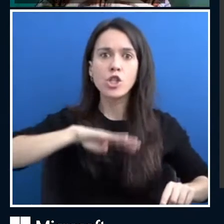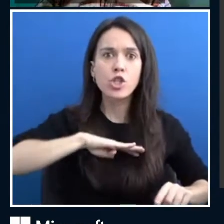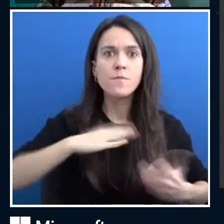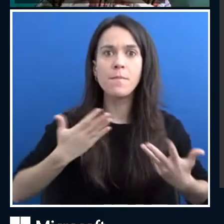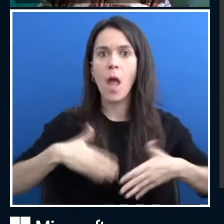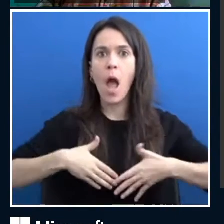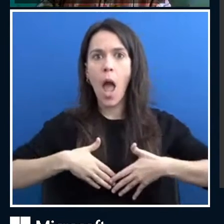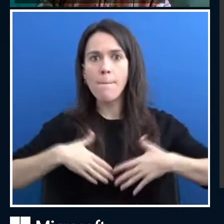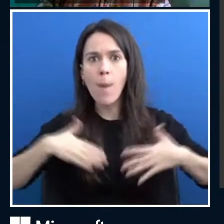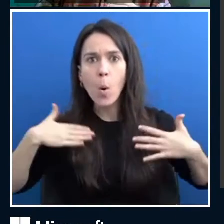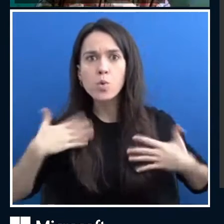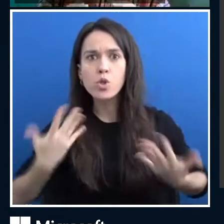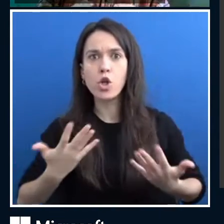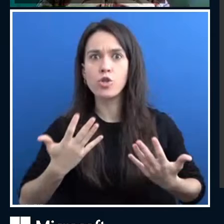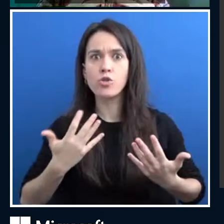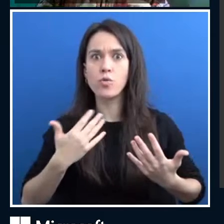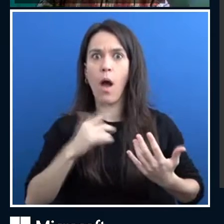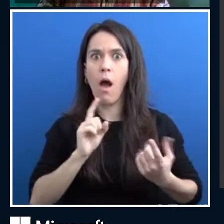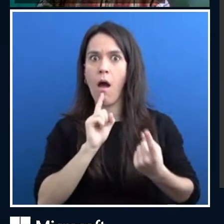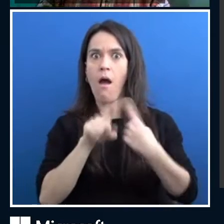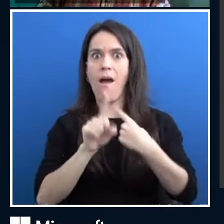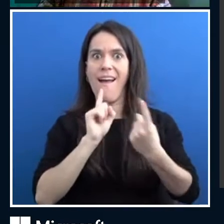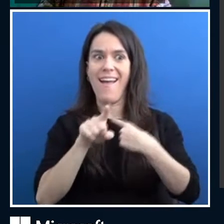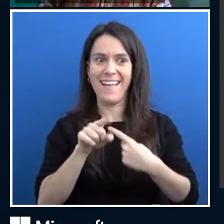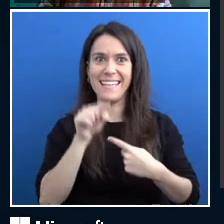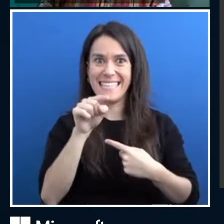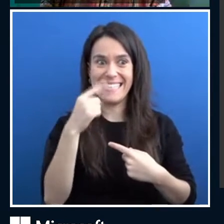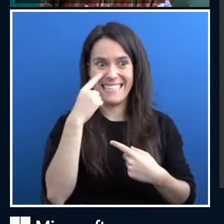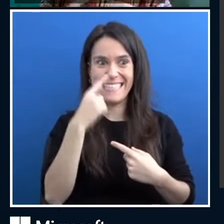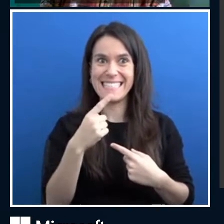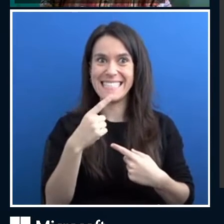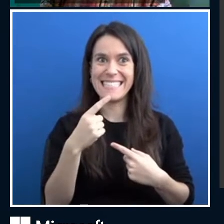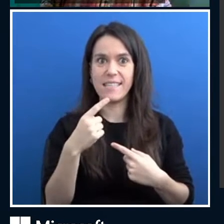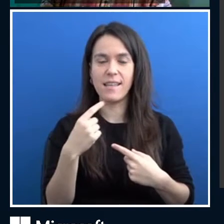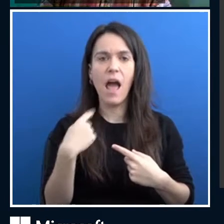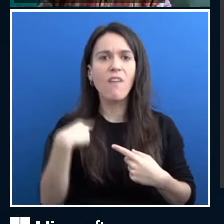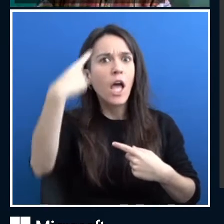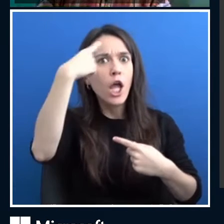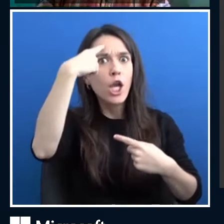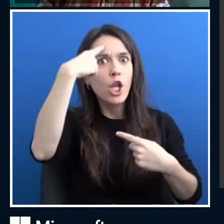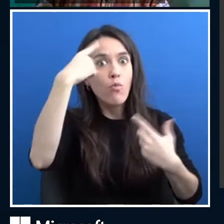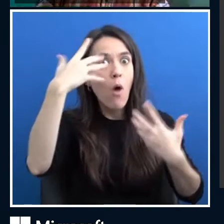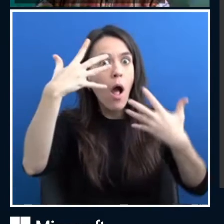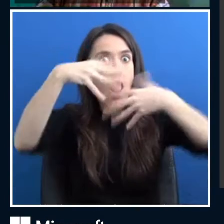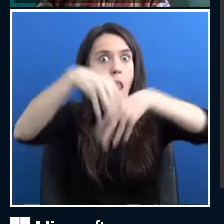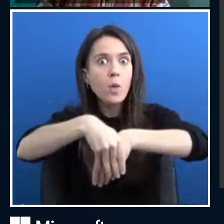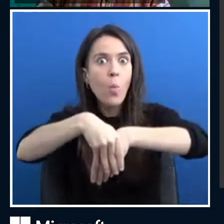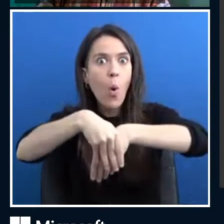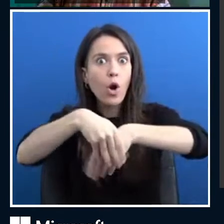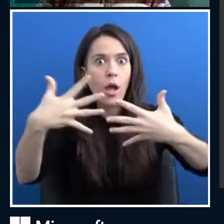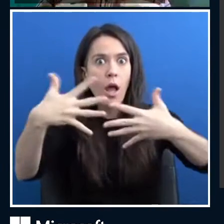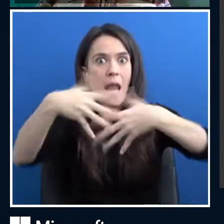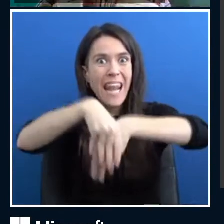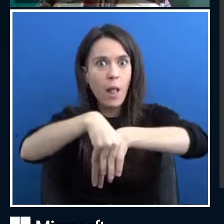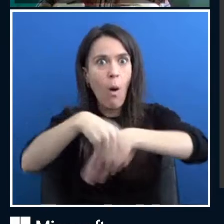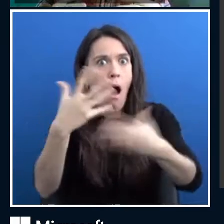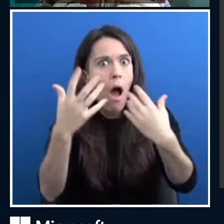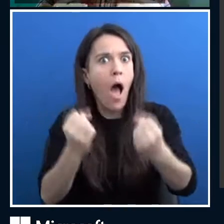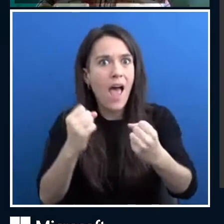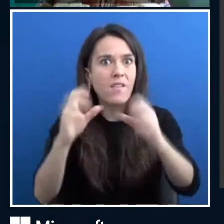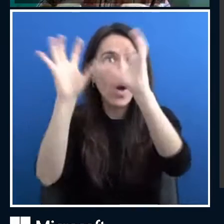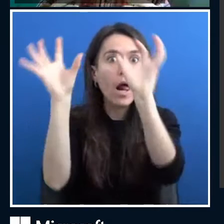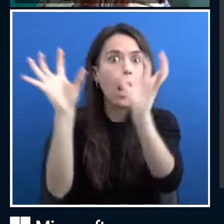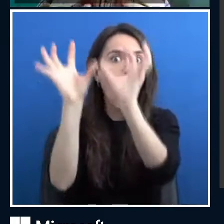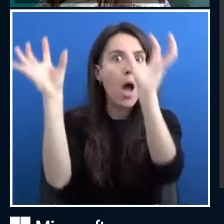image processing is powered by neural networks and it happens in the cloud. Then the